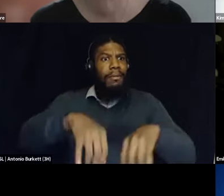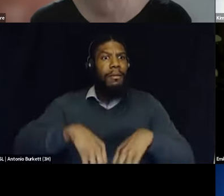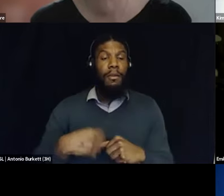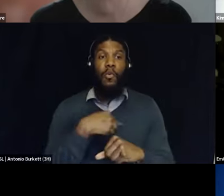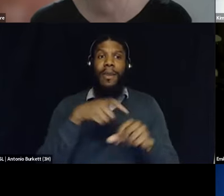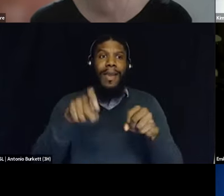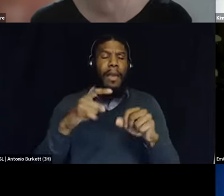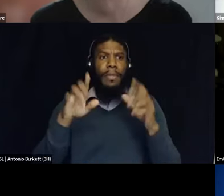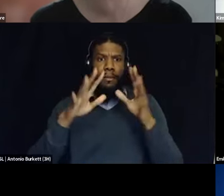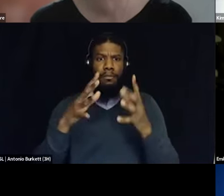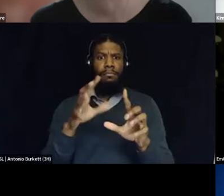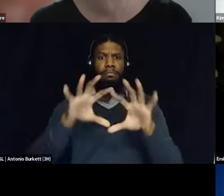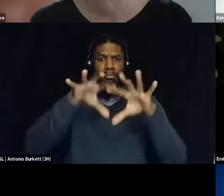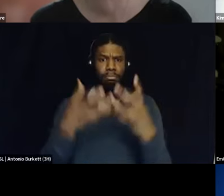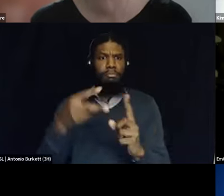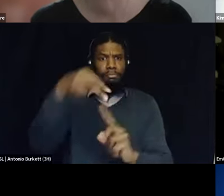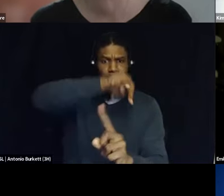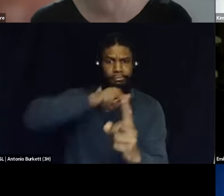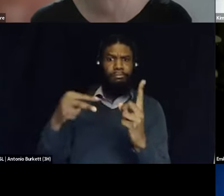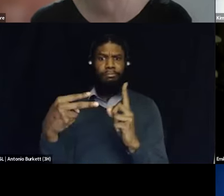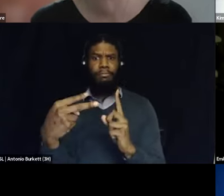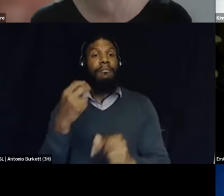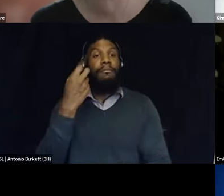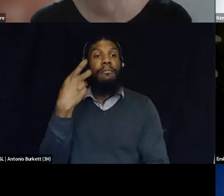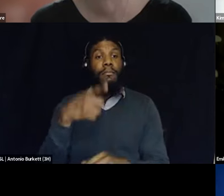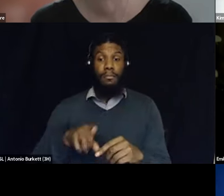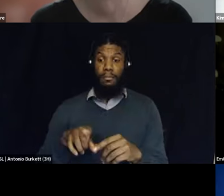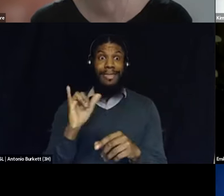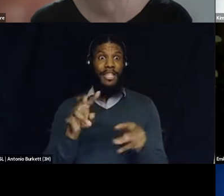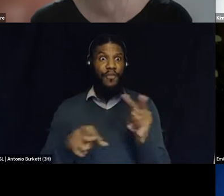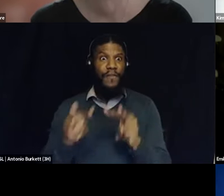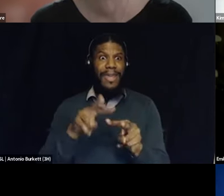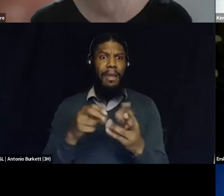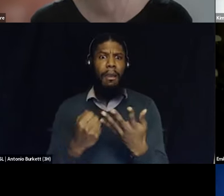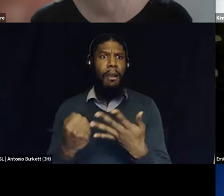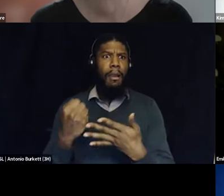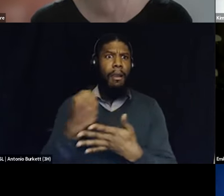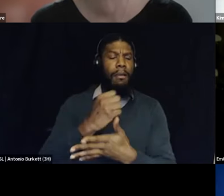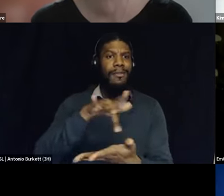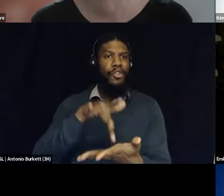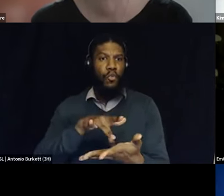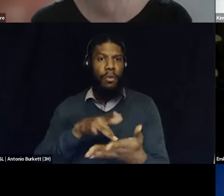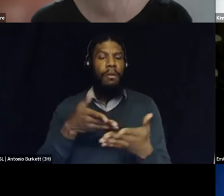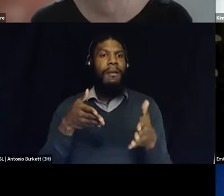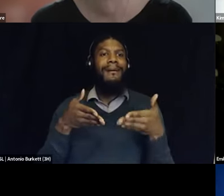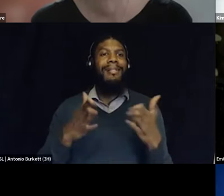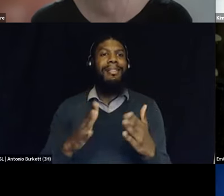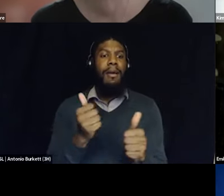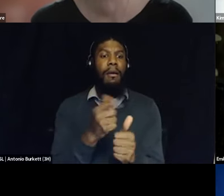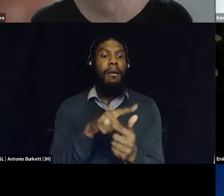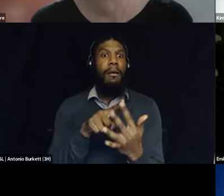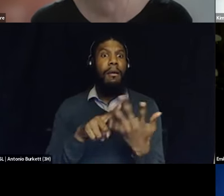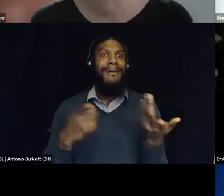picture and surveillance was it was core and central in allowing all of that to happen